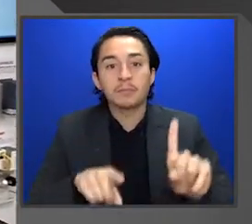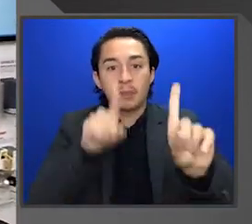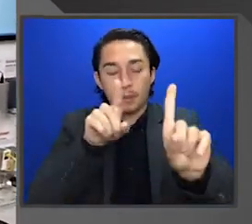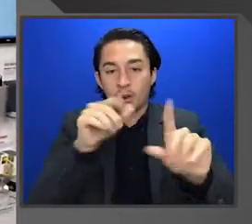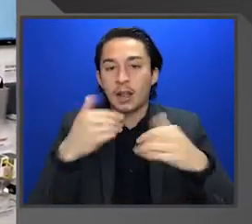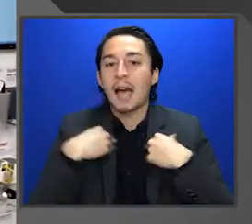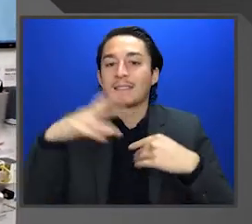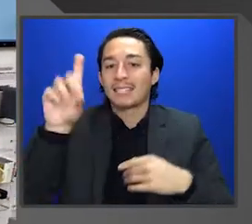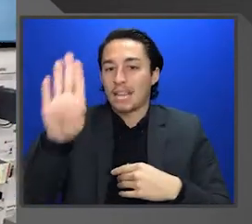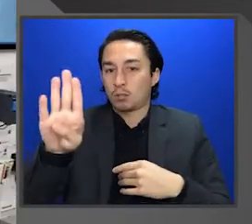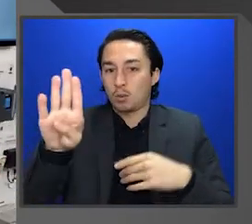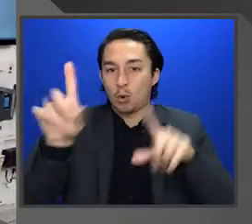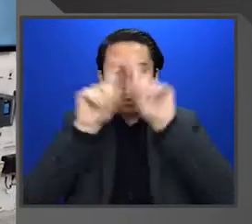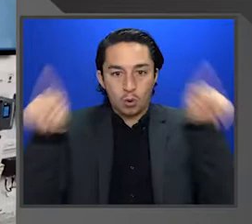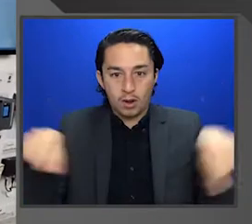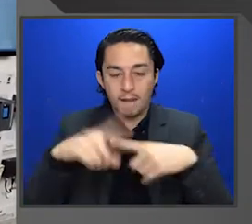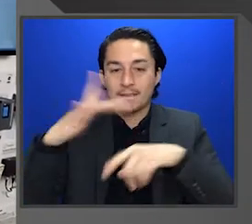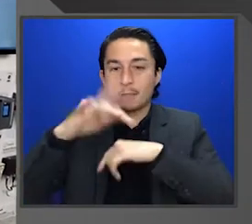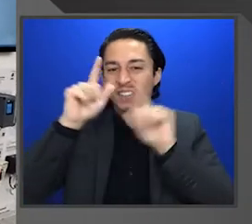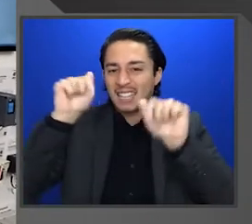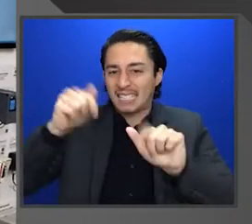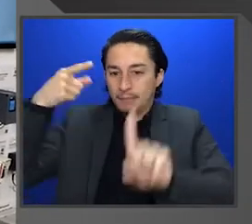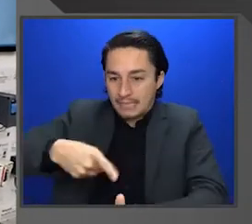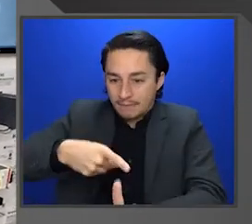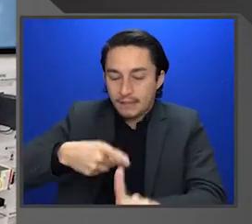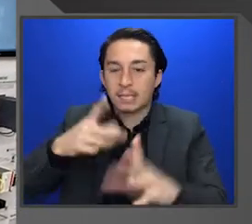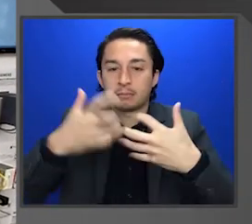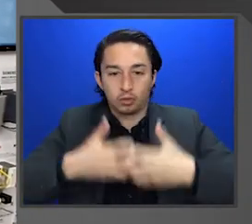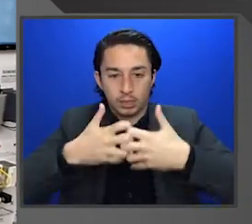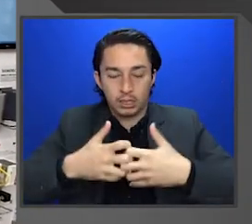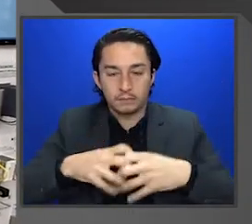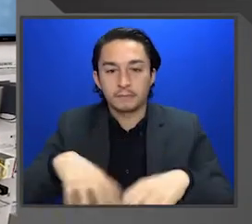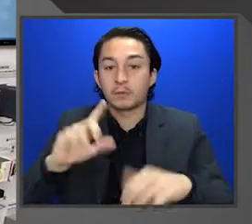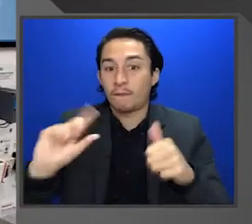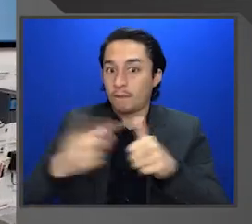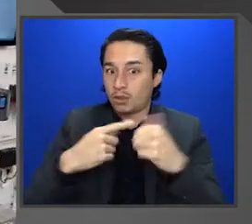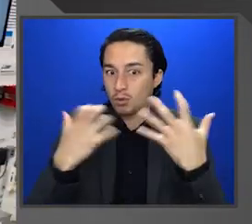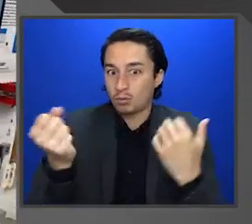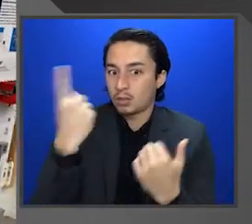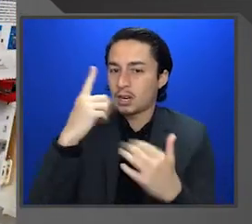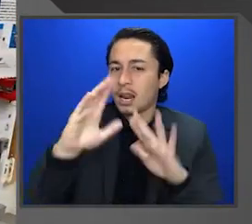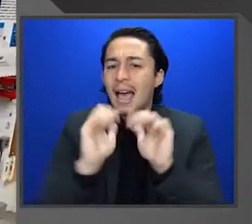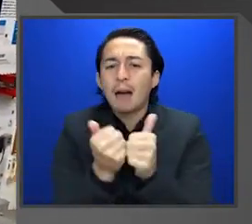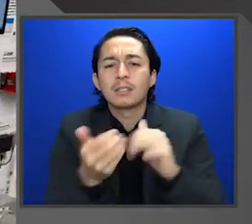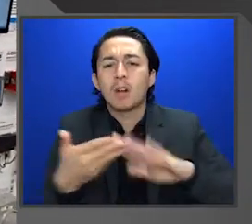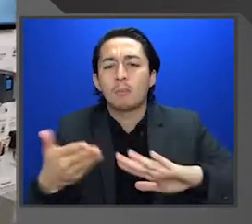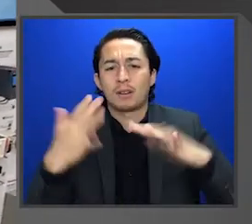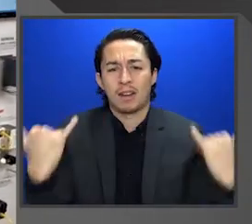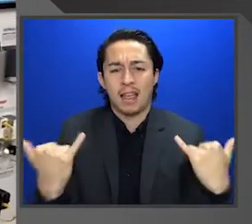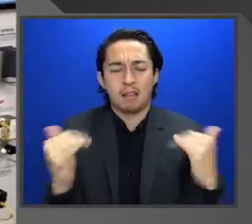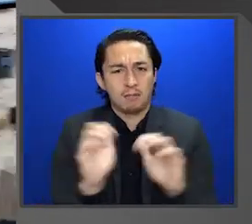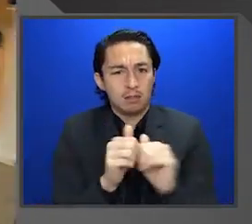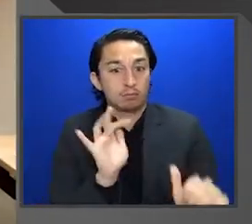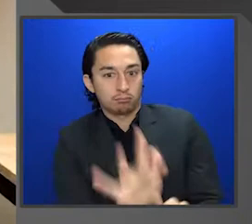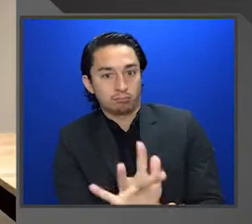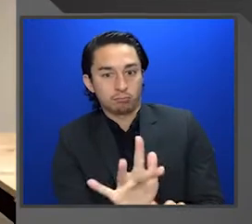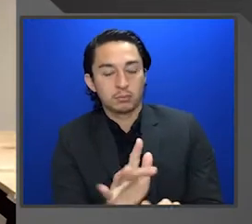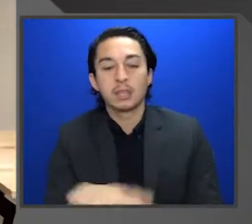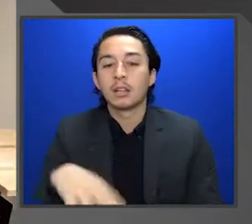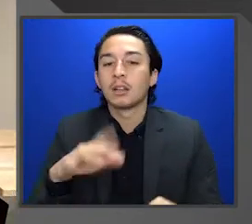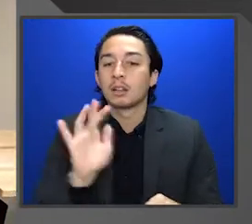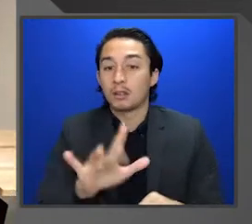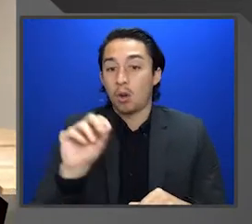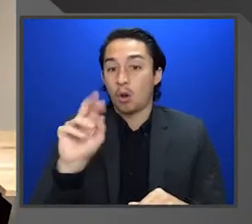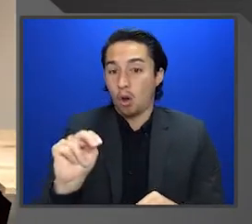have a nice dashboard that's available for me for this particular unit. So the first thing I want to be able to understand is how is the pump operating right now. So I want to turn on